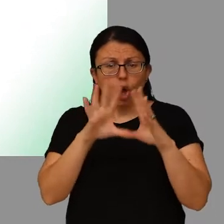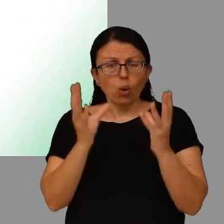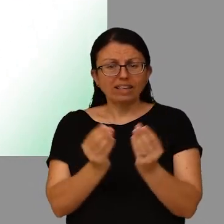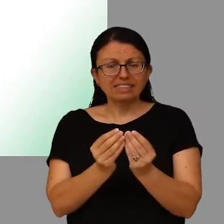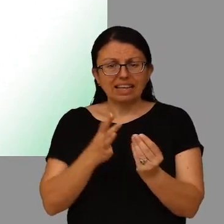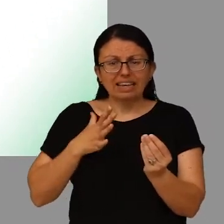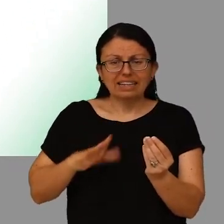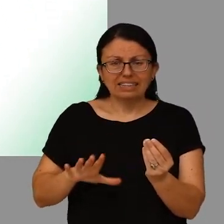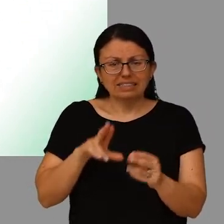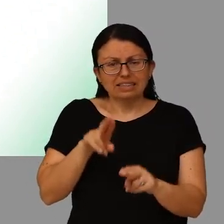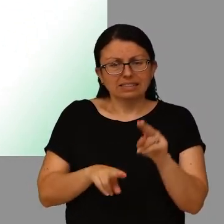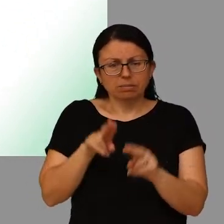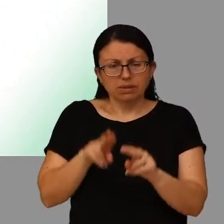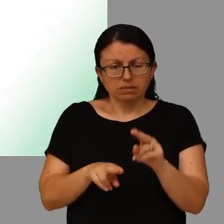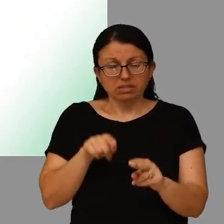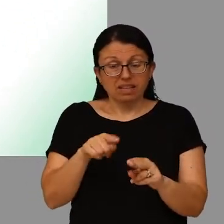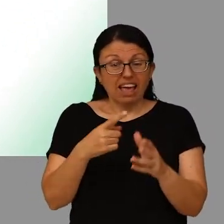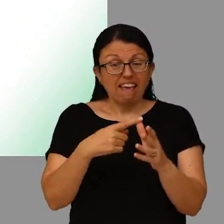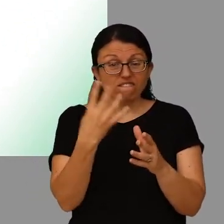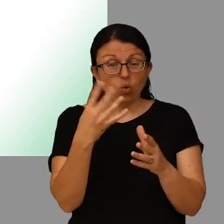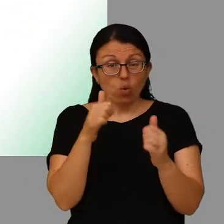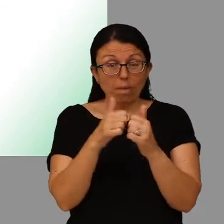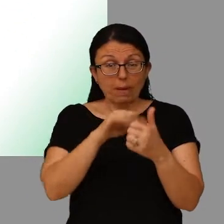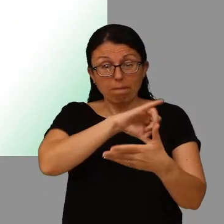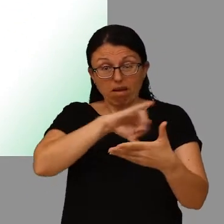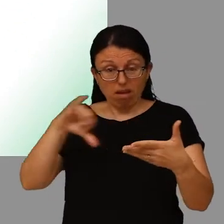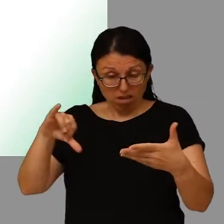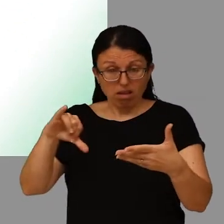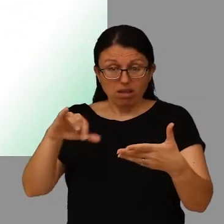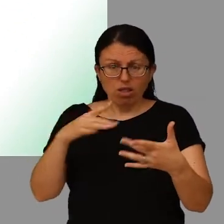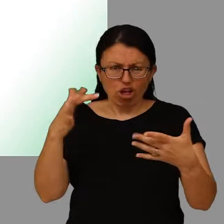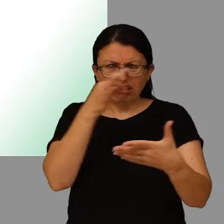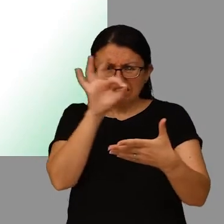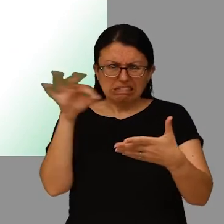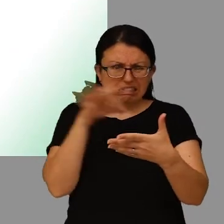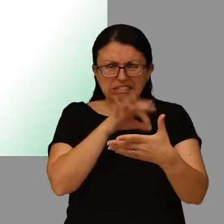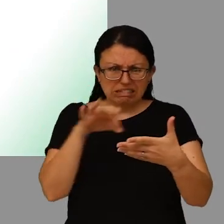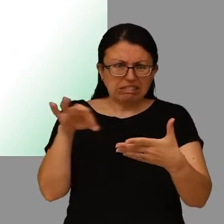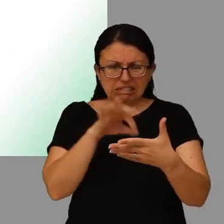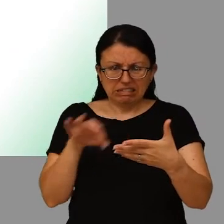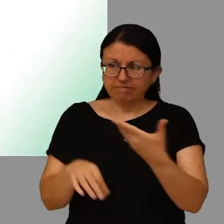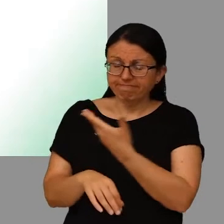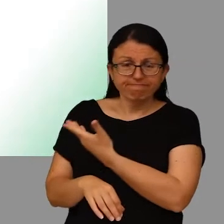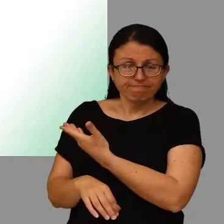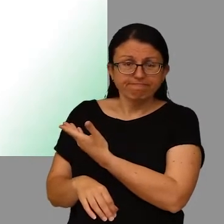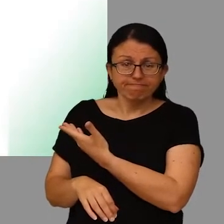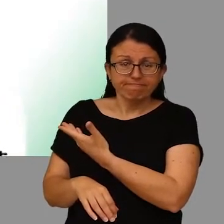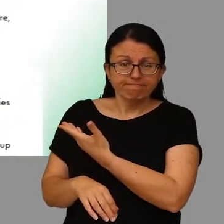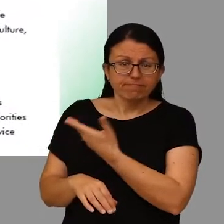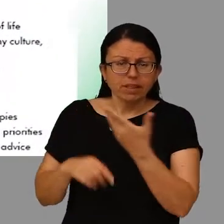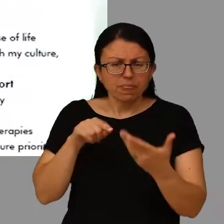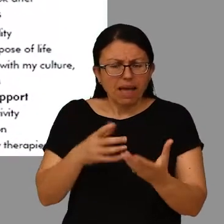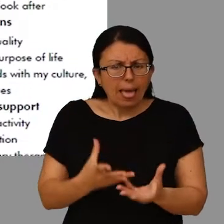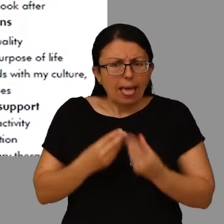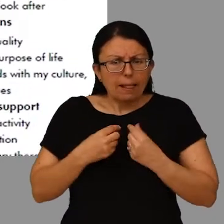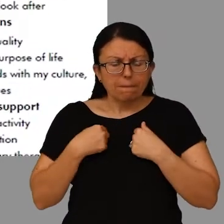assessment. It's an A4 page and it has a lot of tick boxes on it and the reasoning behind this is that